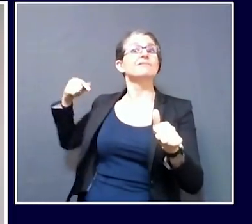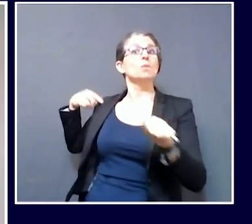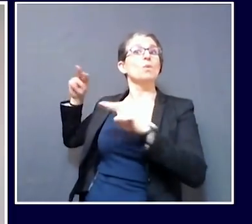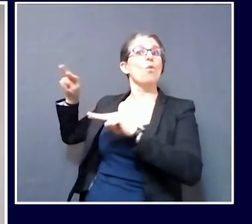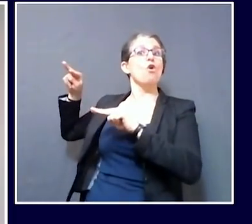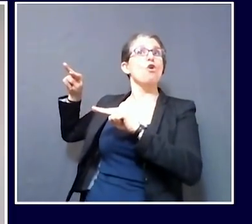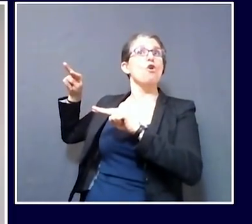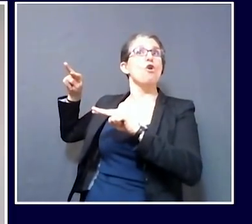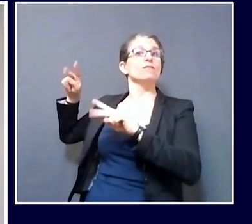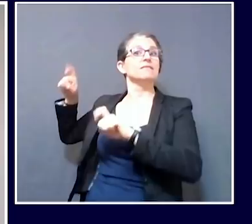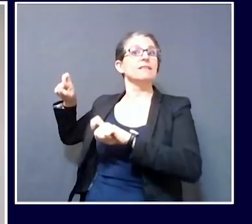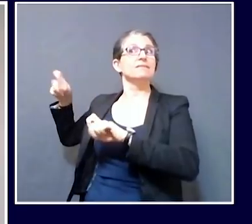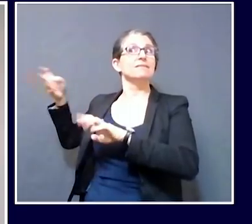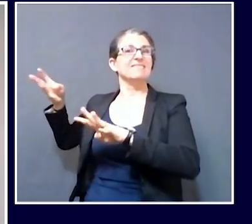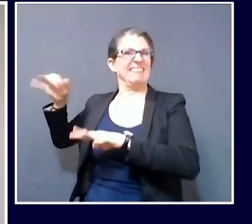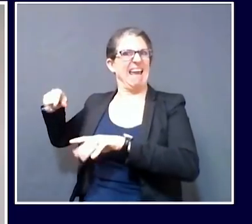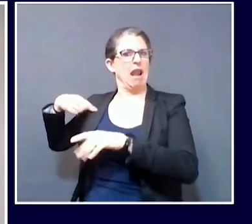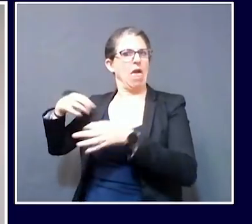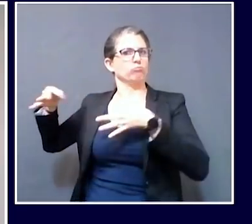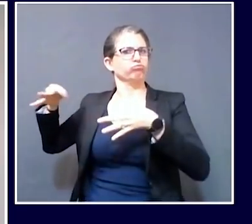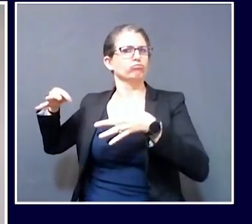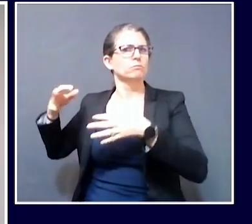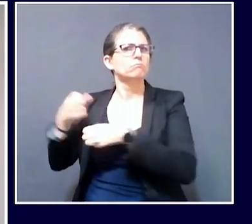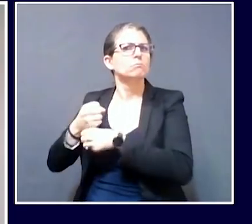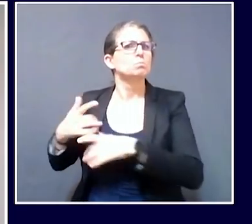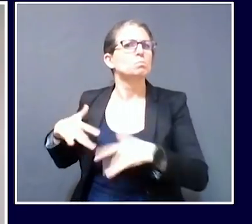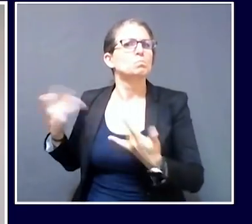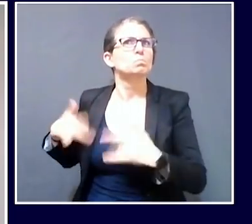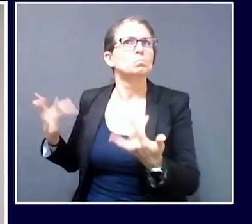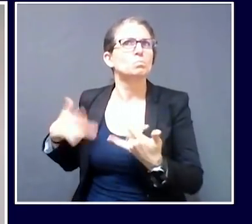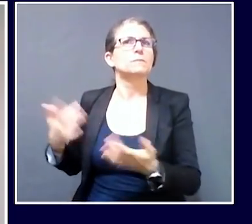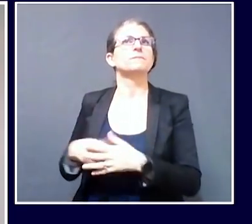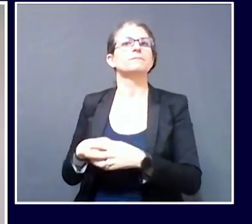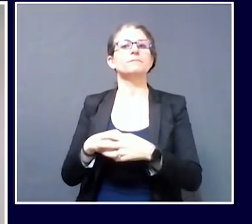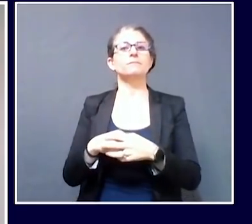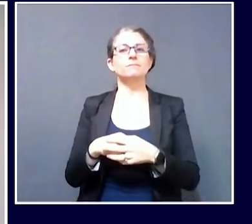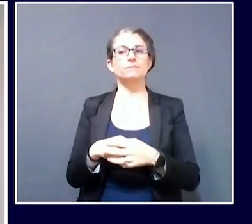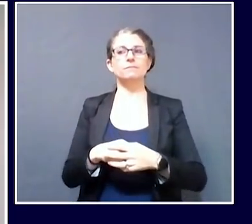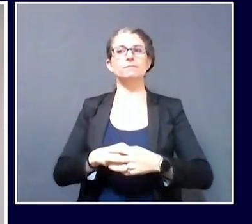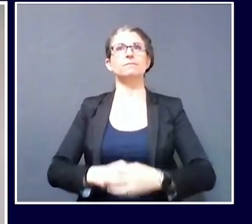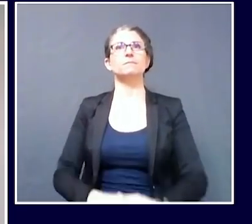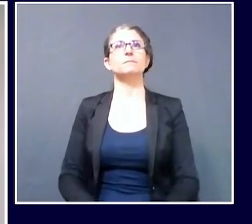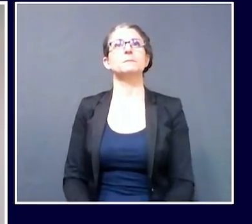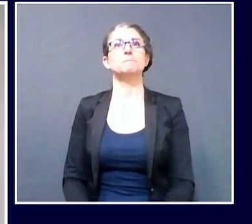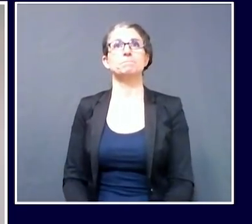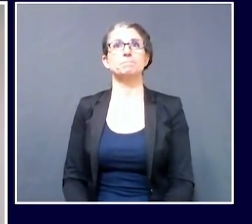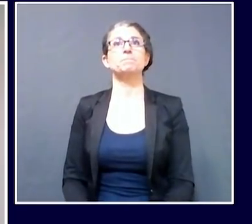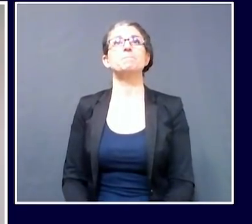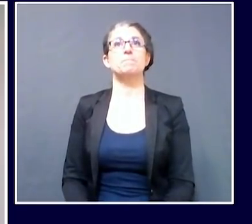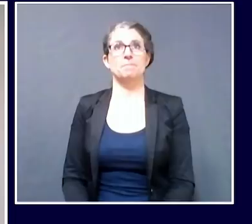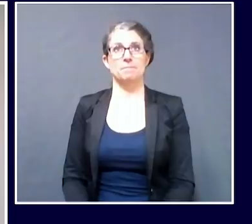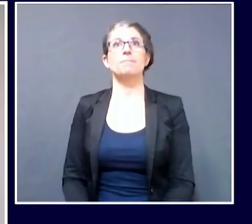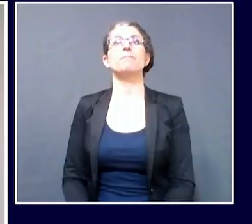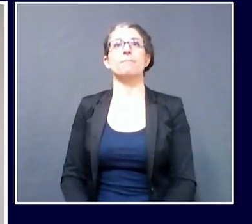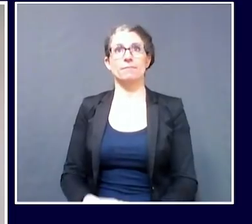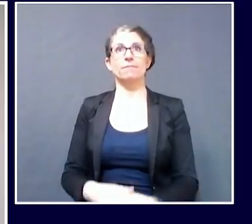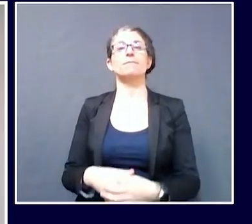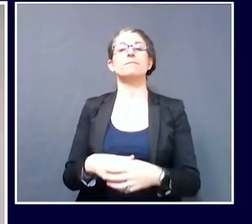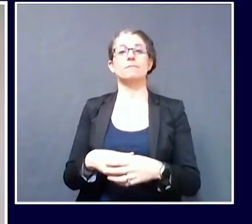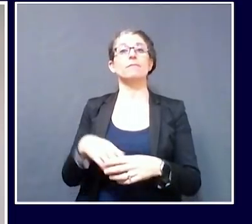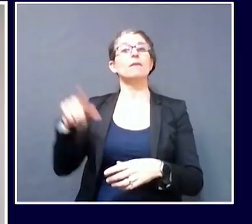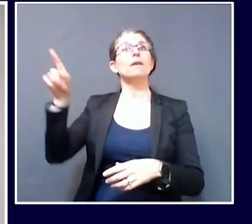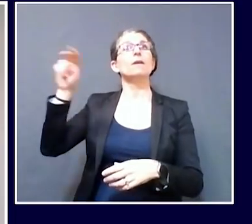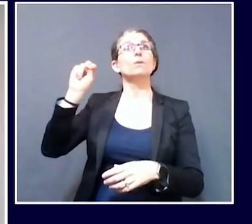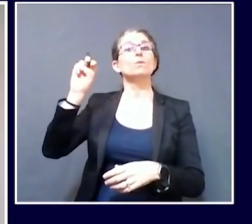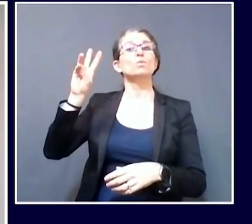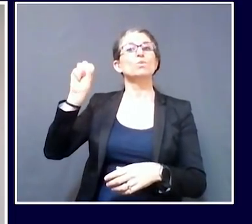which Maine CDC has been most active. There's been other news recently, and so I haven't provided an update on the